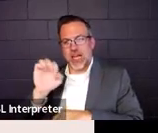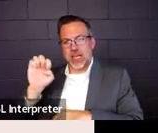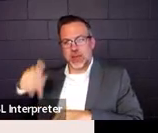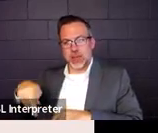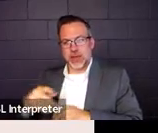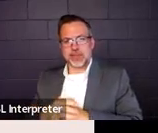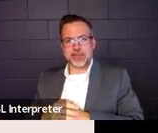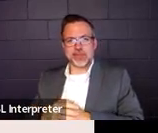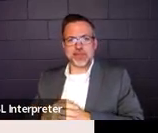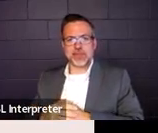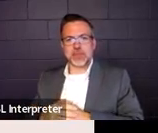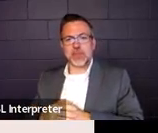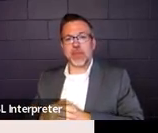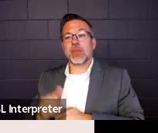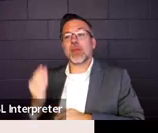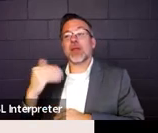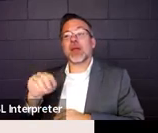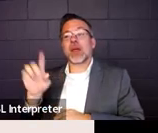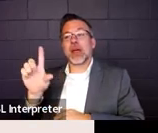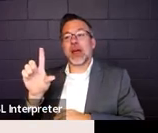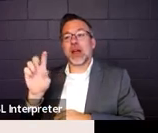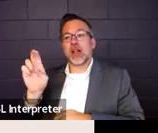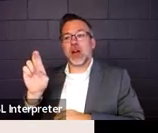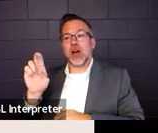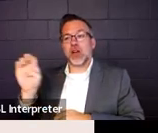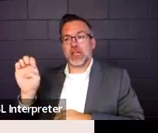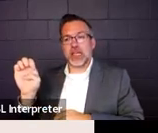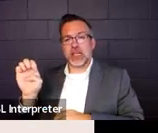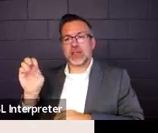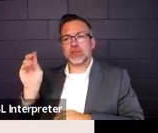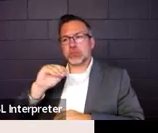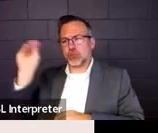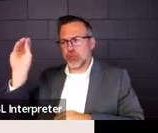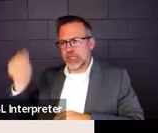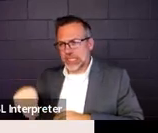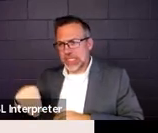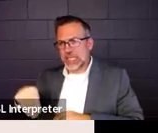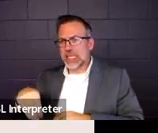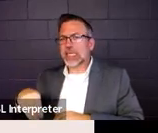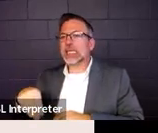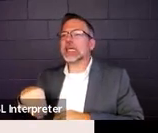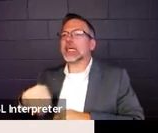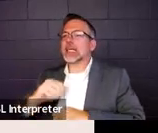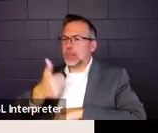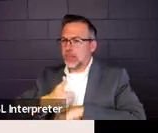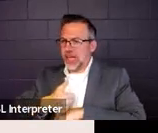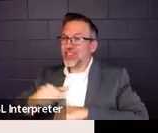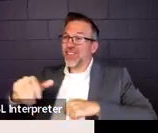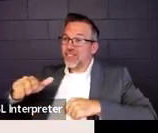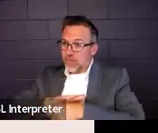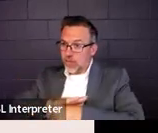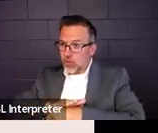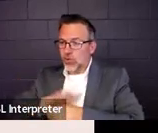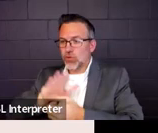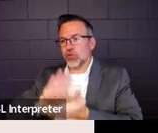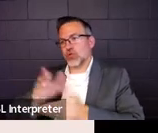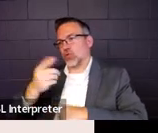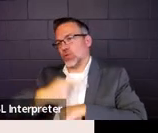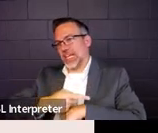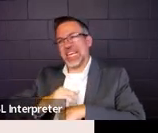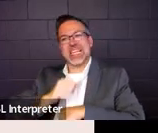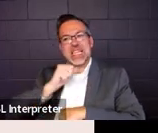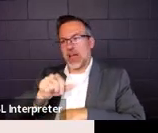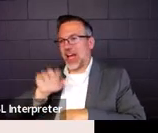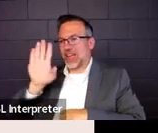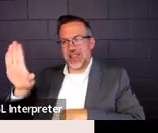Least restrictive environment percentage is based on the full school day, not the student's abbreviated day.